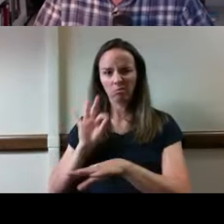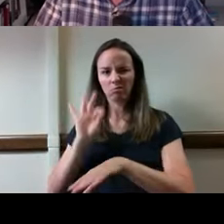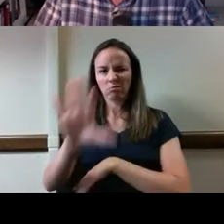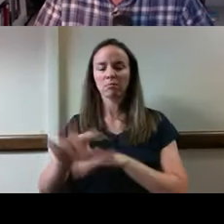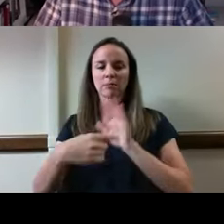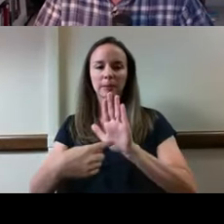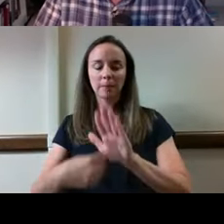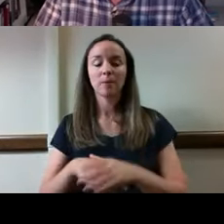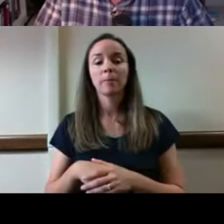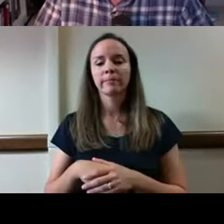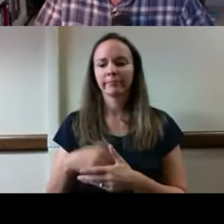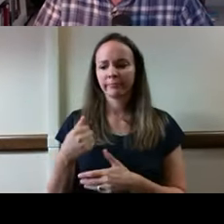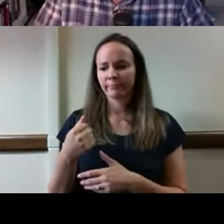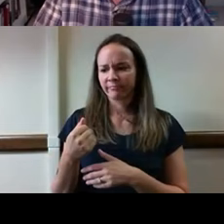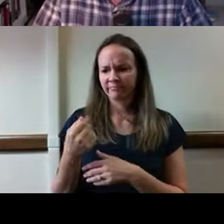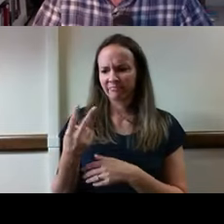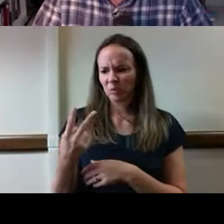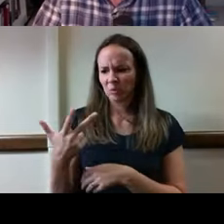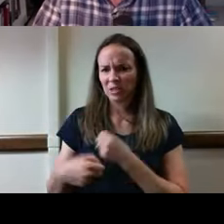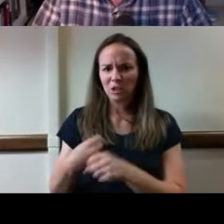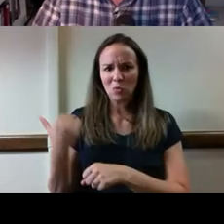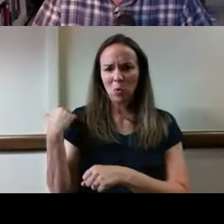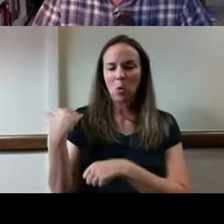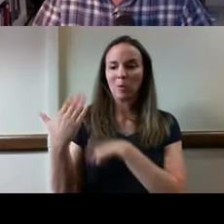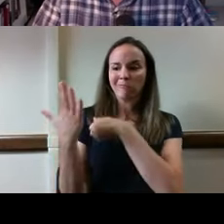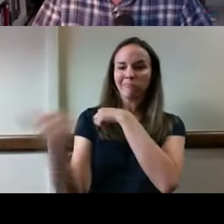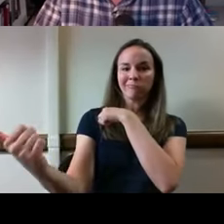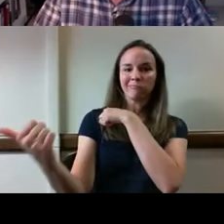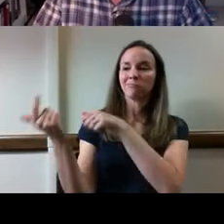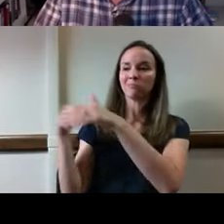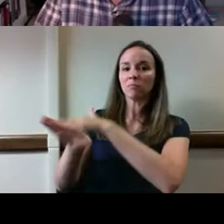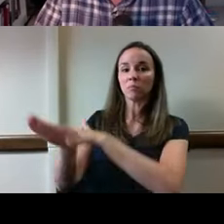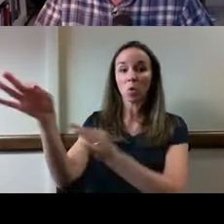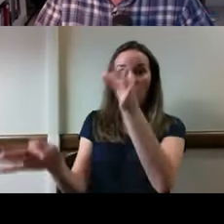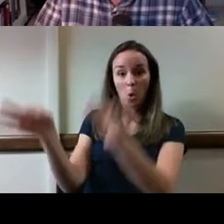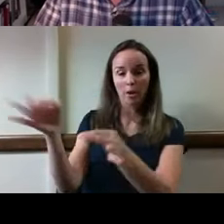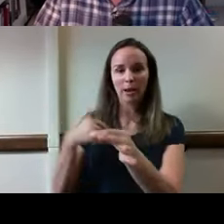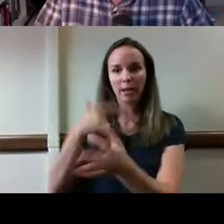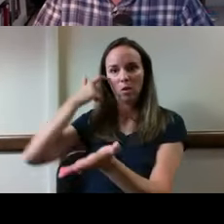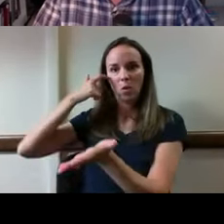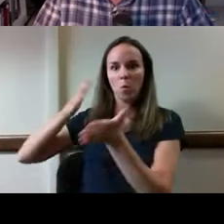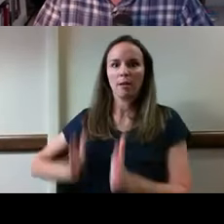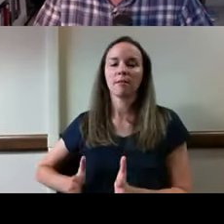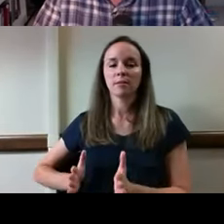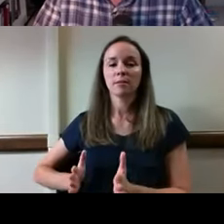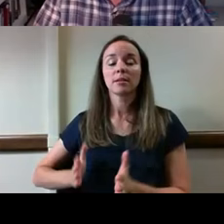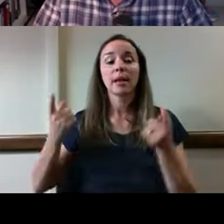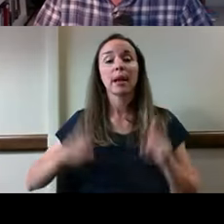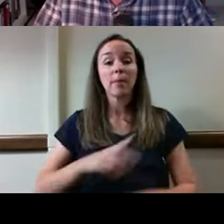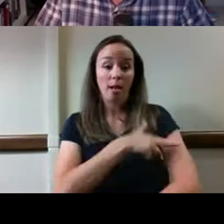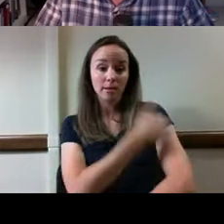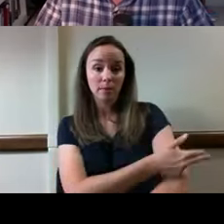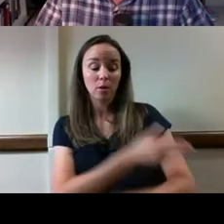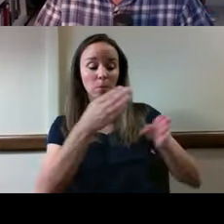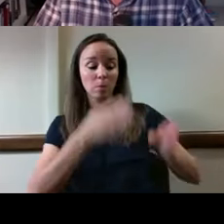few years ago as a witness in a trial where a stroke patient in a hospital had